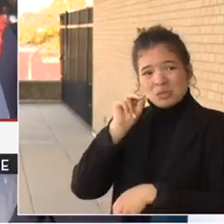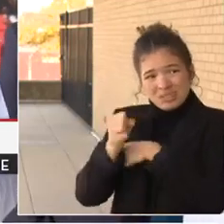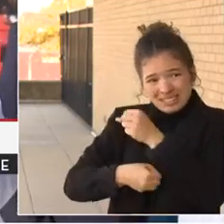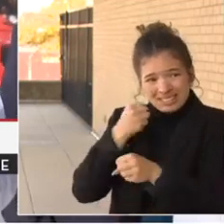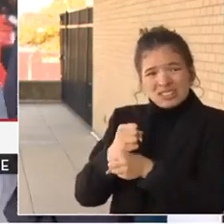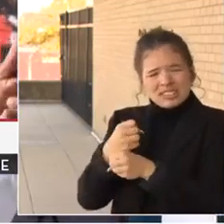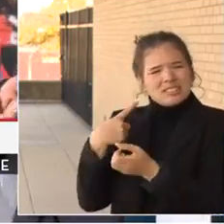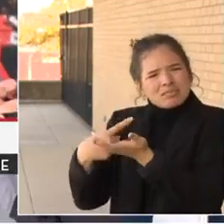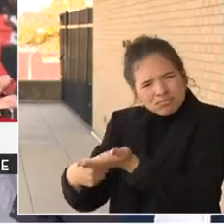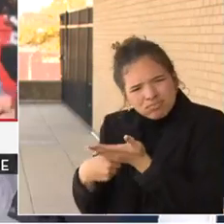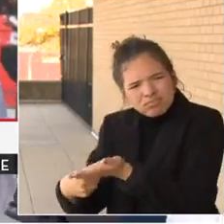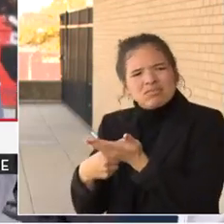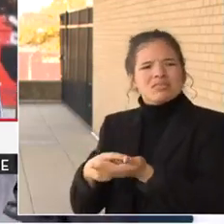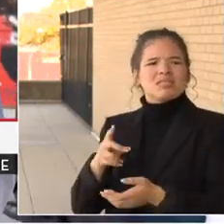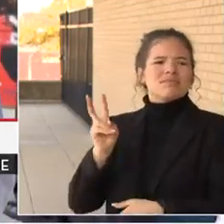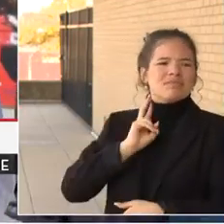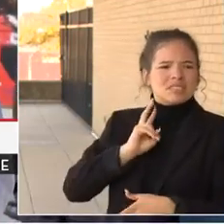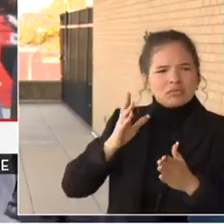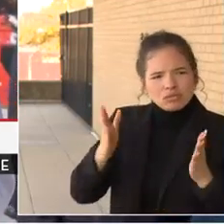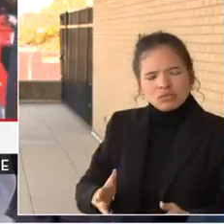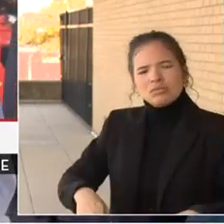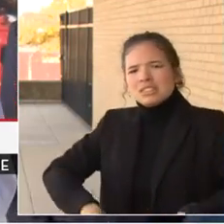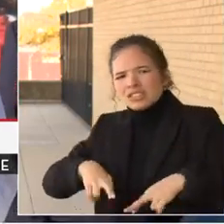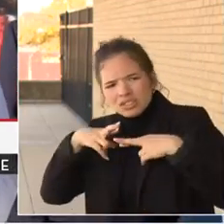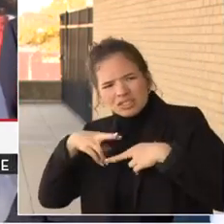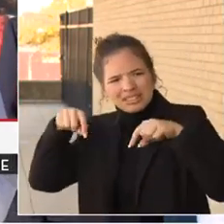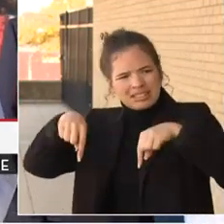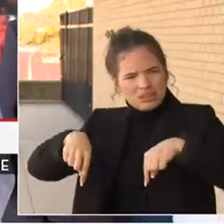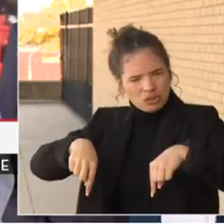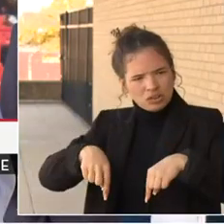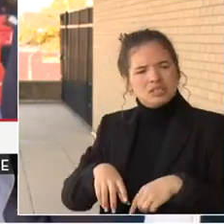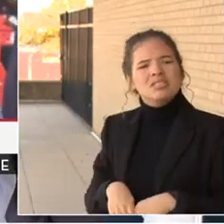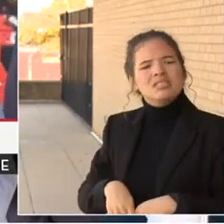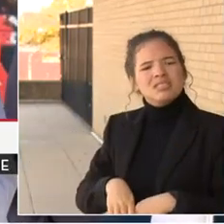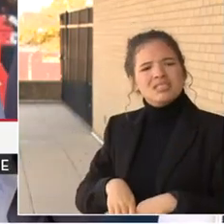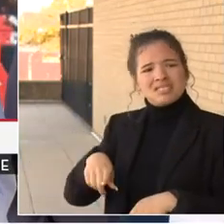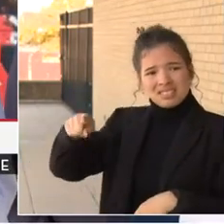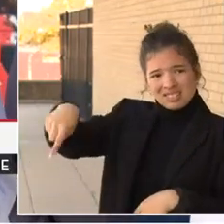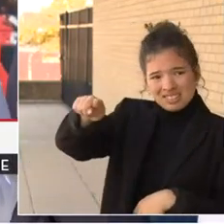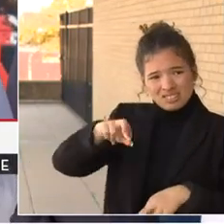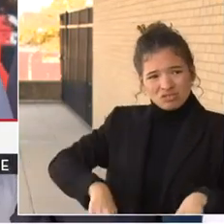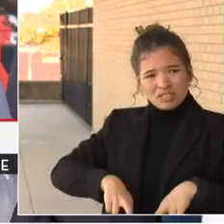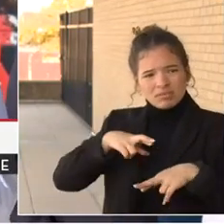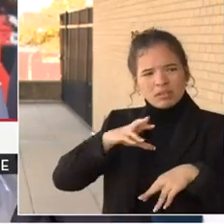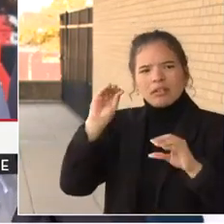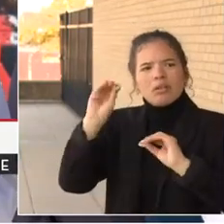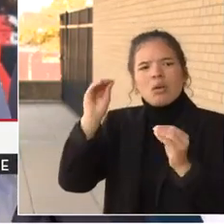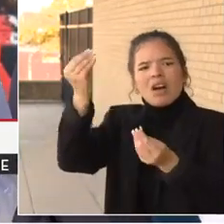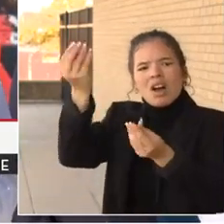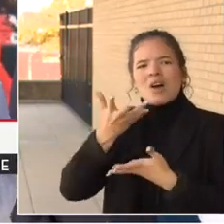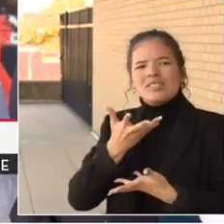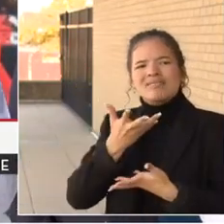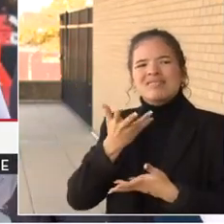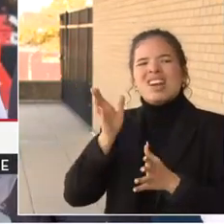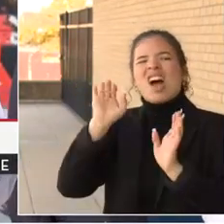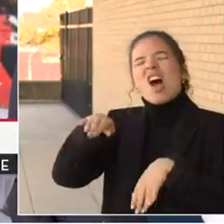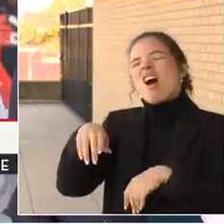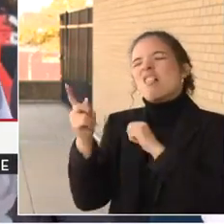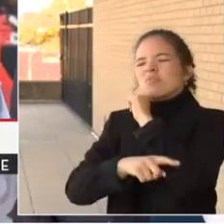I talk to citizens all across the city, and the one thing that I have not heard from residents is, hey chief, less accountability,